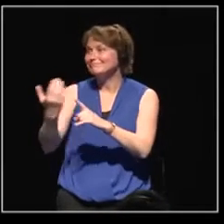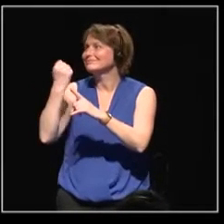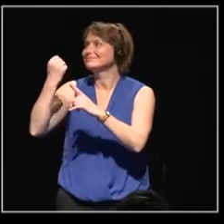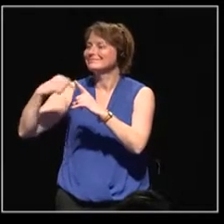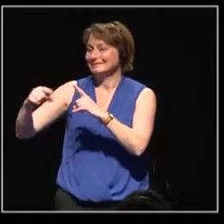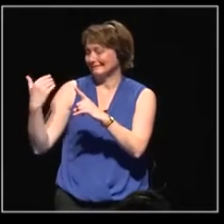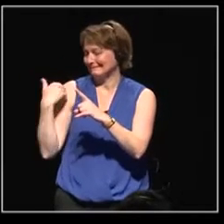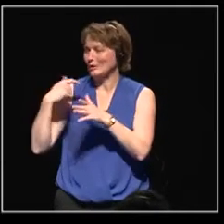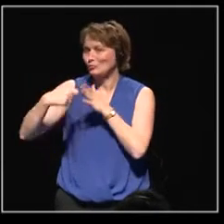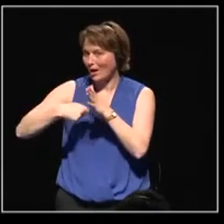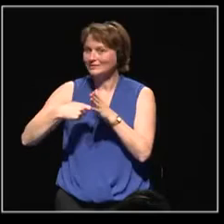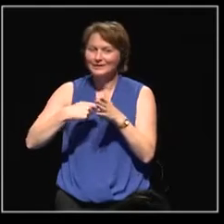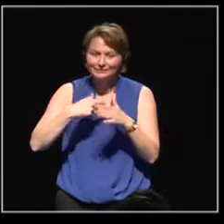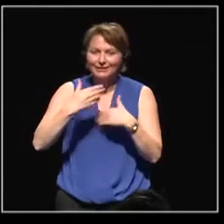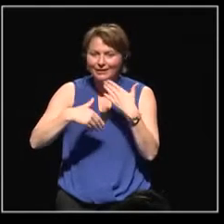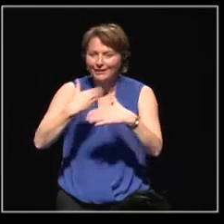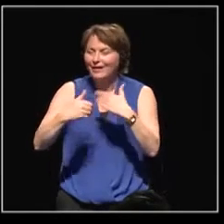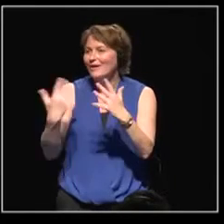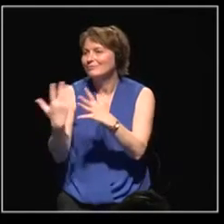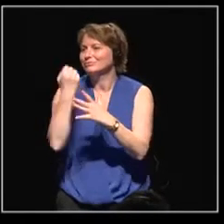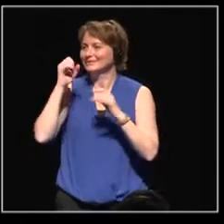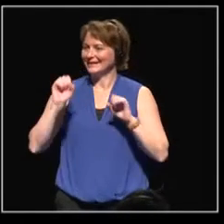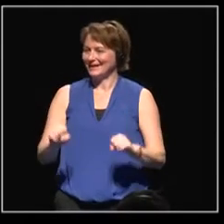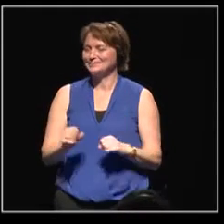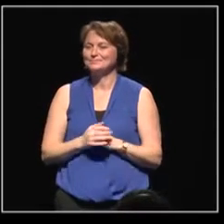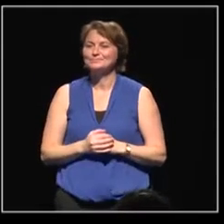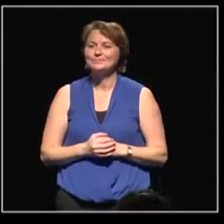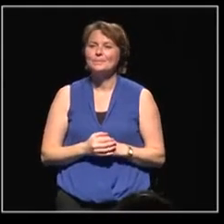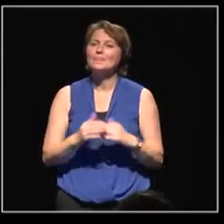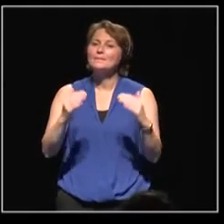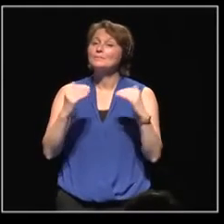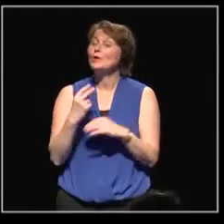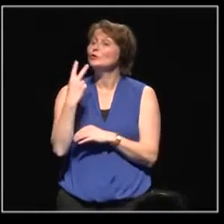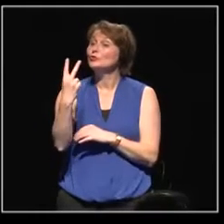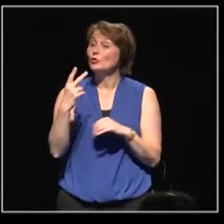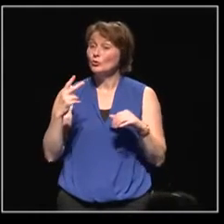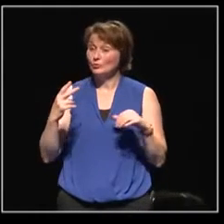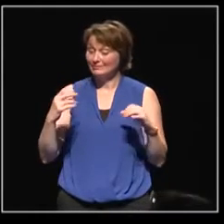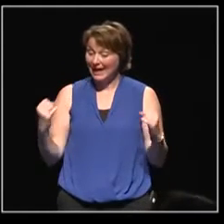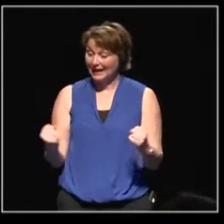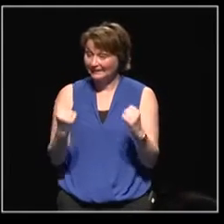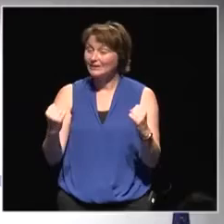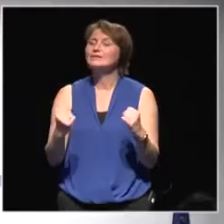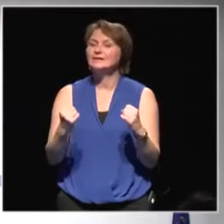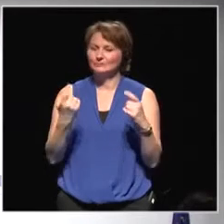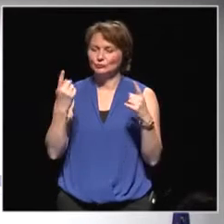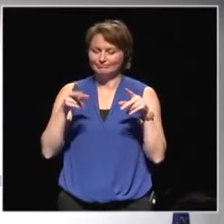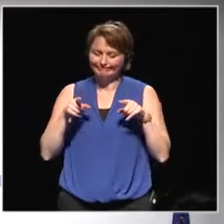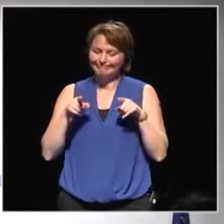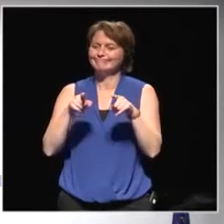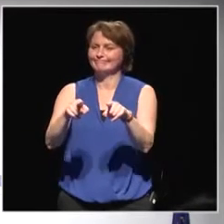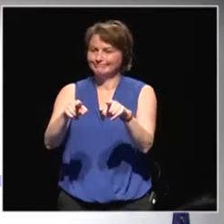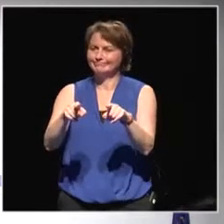I have just described. And two activities have been carried out in parallel with